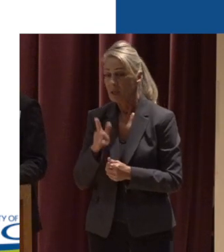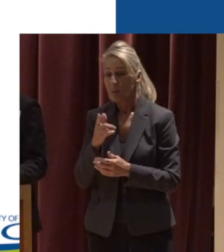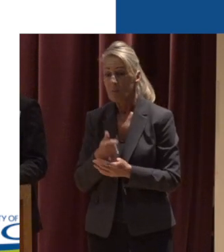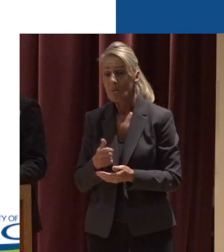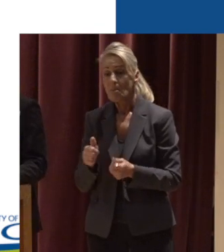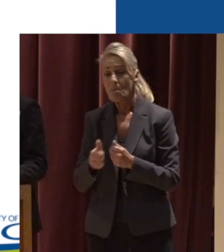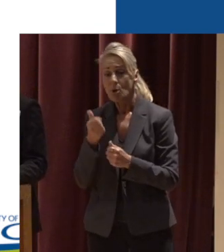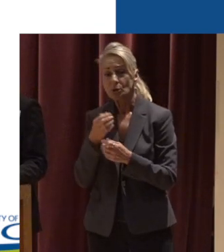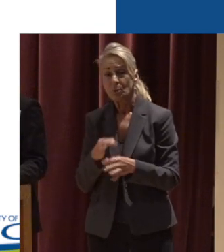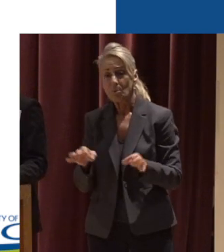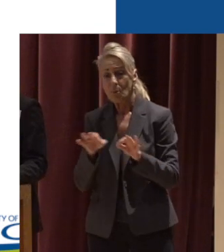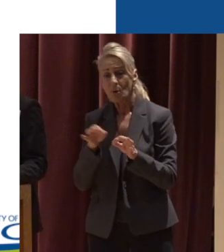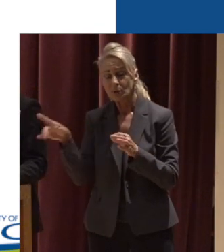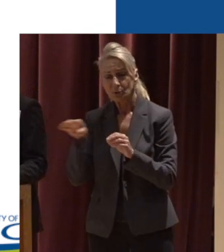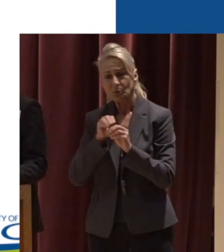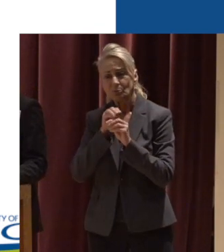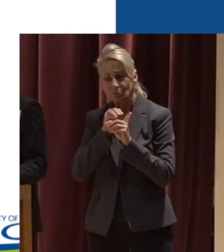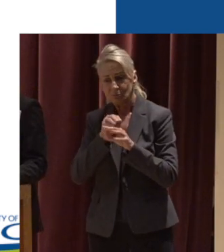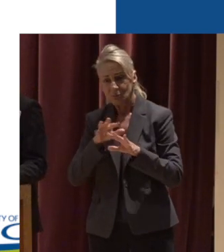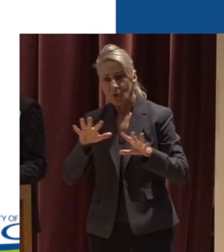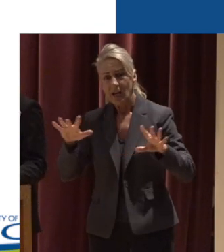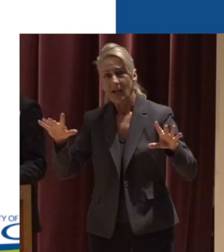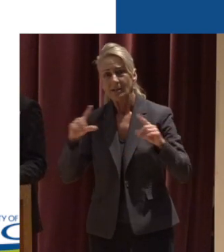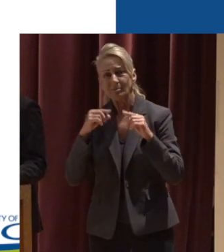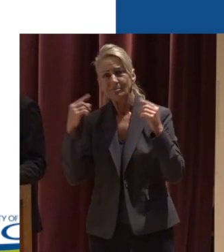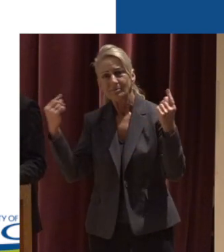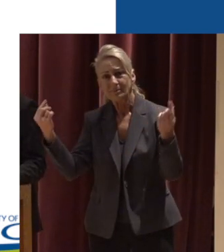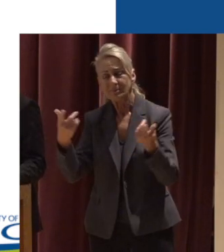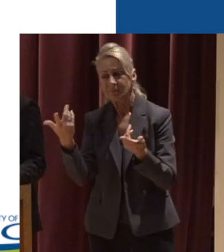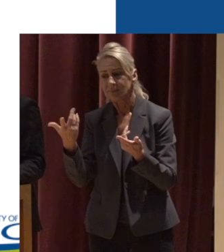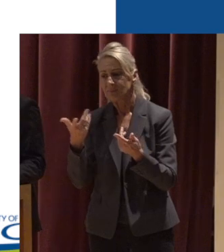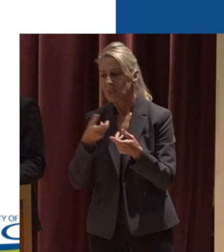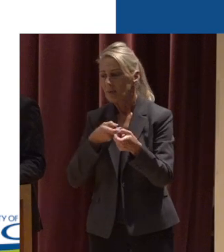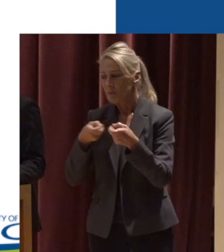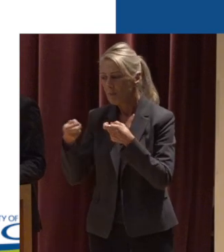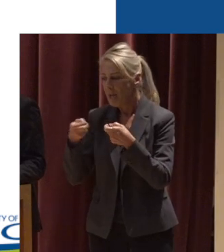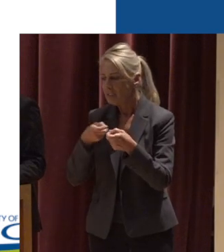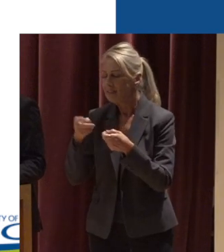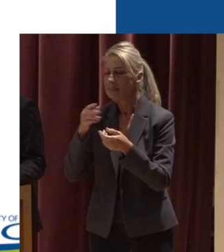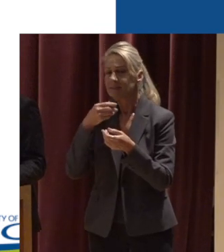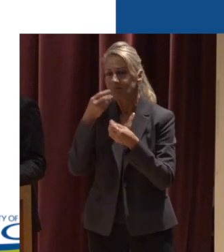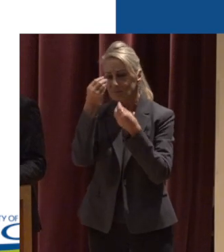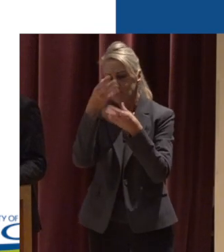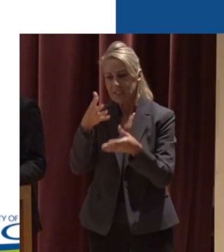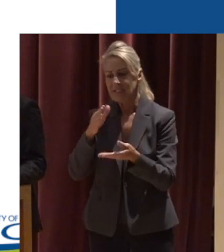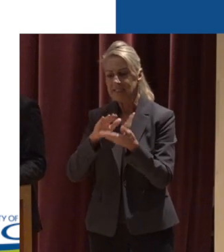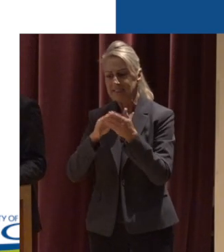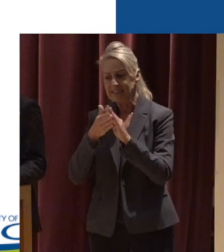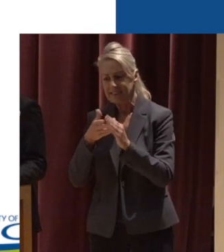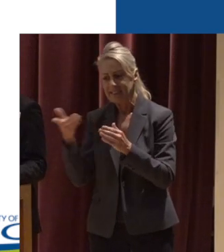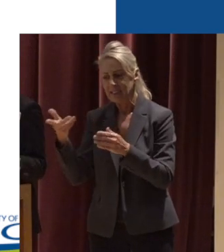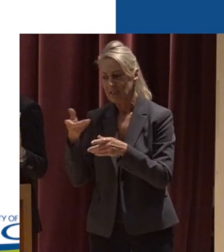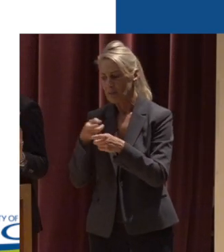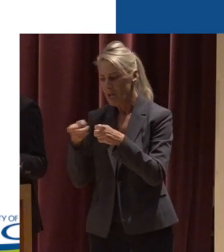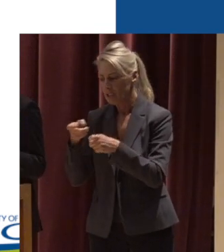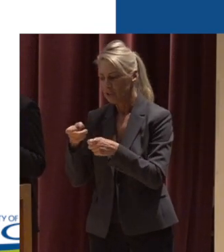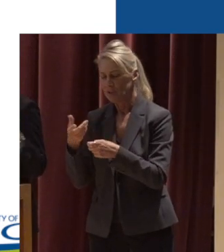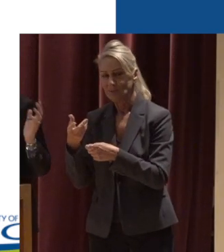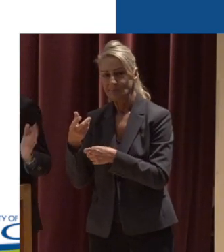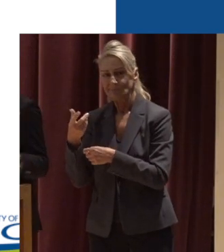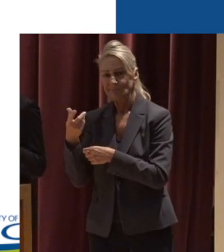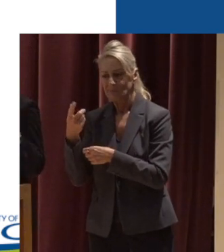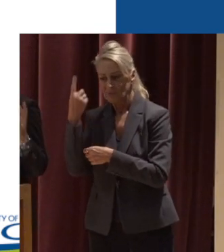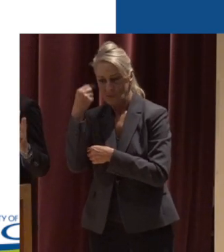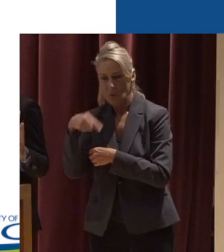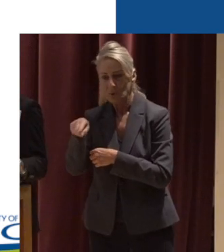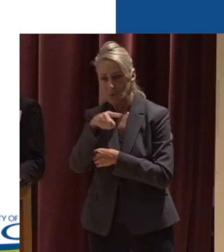Spread the word Spread the word that the city is out there on the landscape Managing green stormwater and natural areas for you, okay? And that's kind of how we